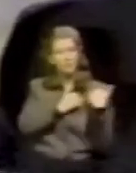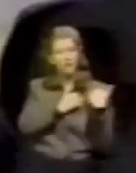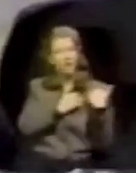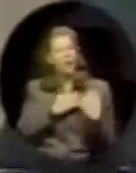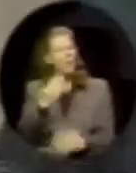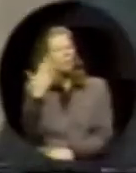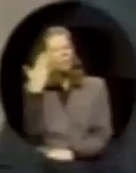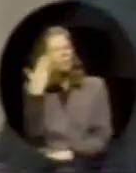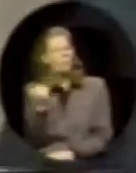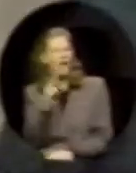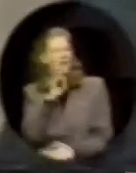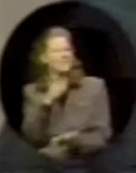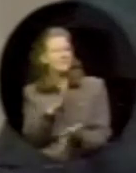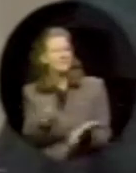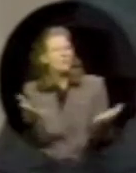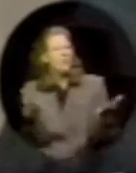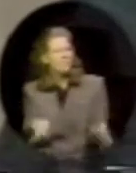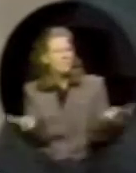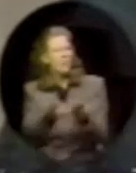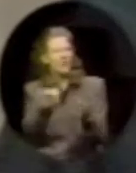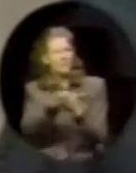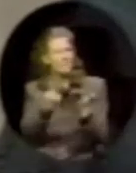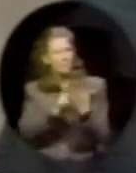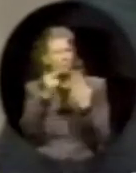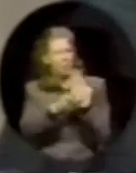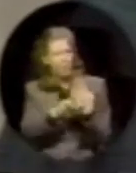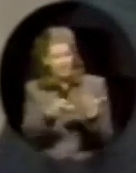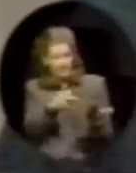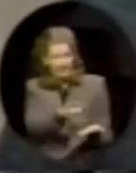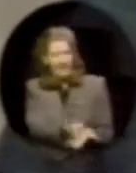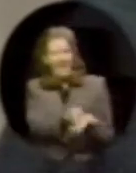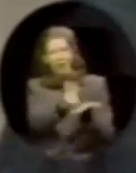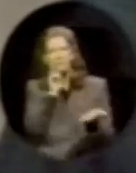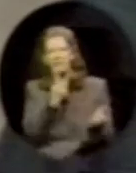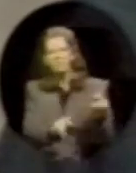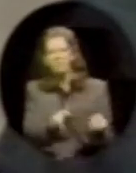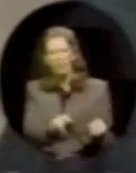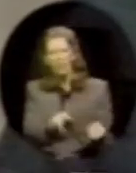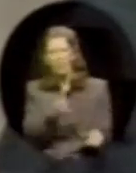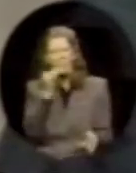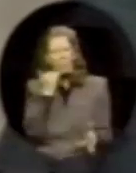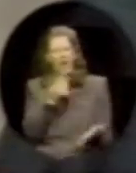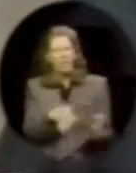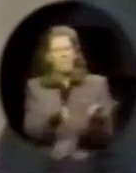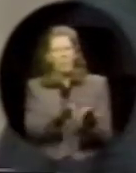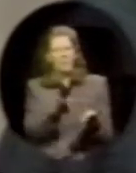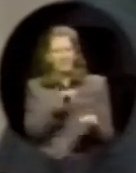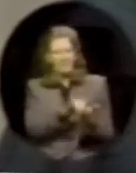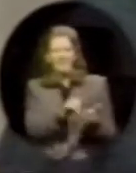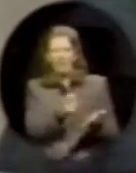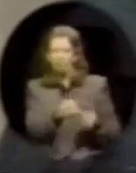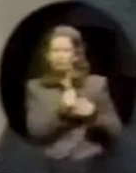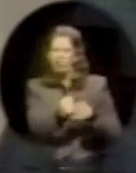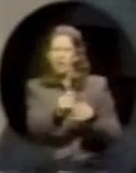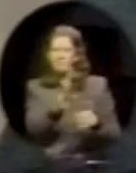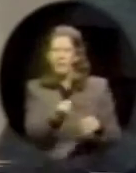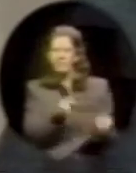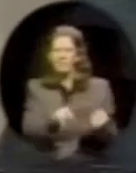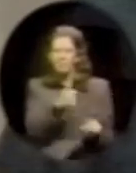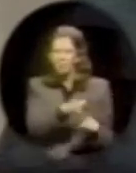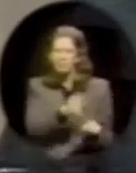Why is it so important that programs to help the deaf be run also by people who are deaf?